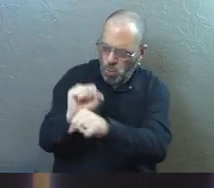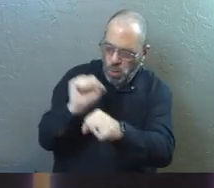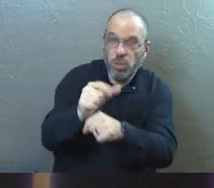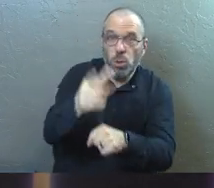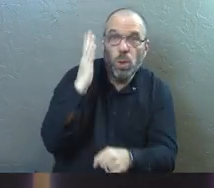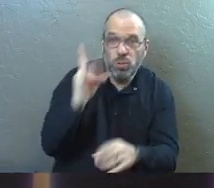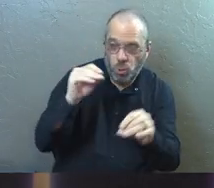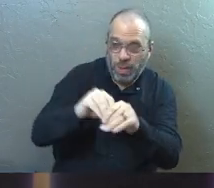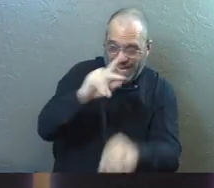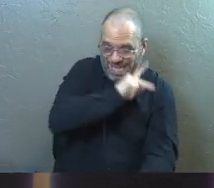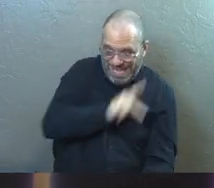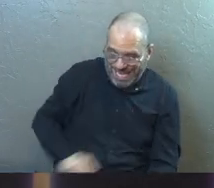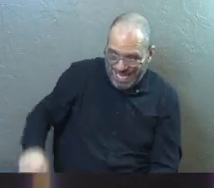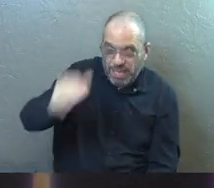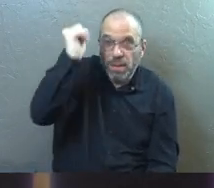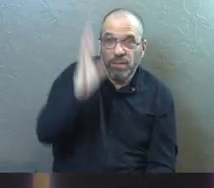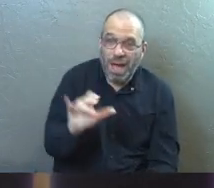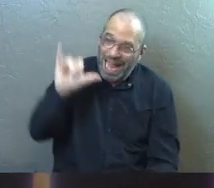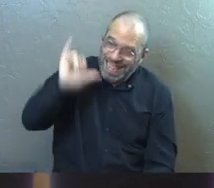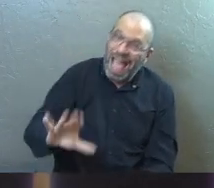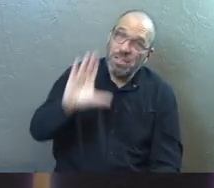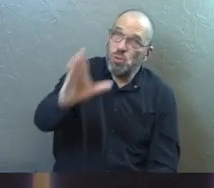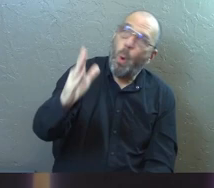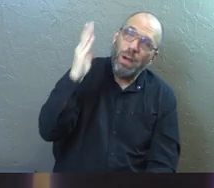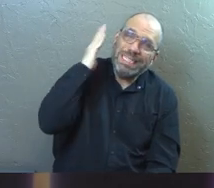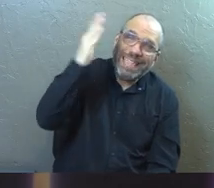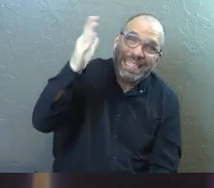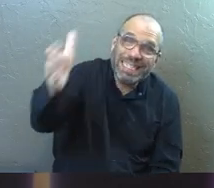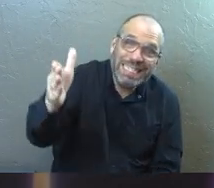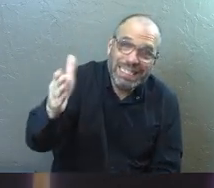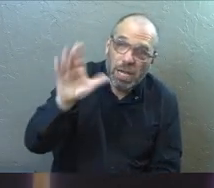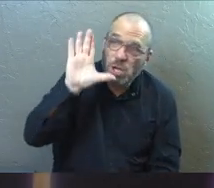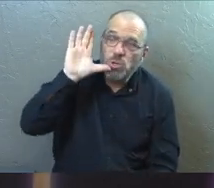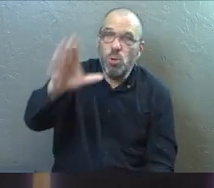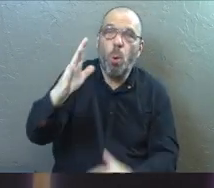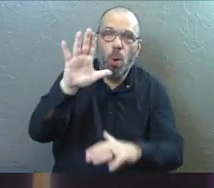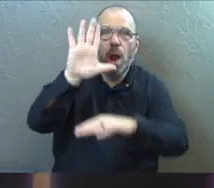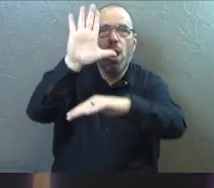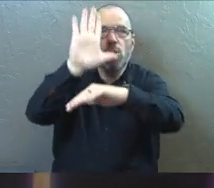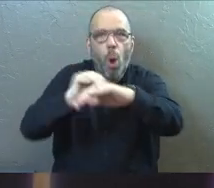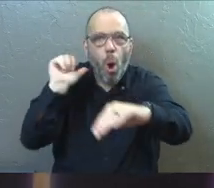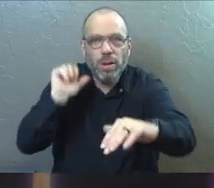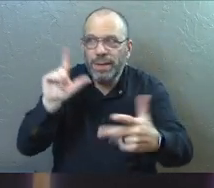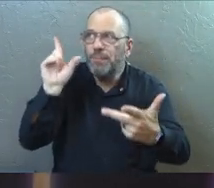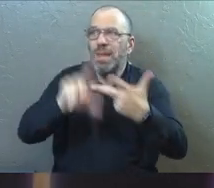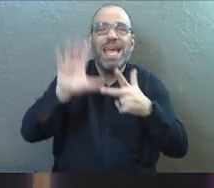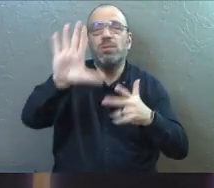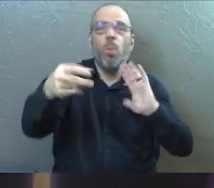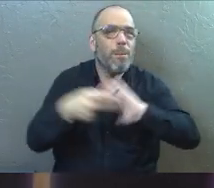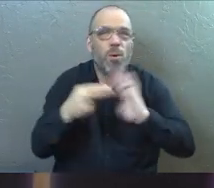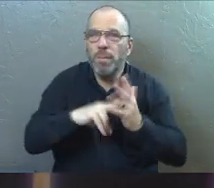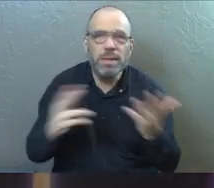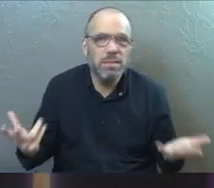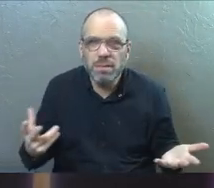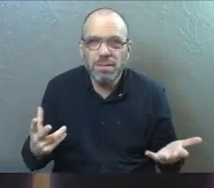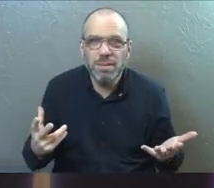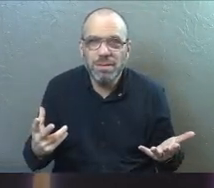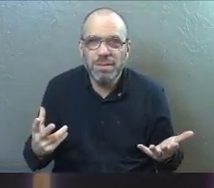that you were going to do in the kingdom of God. That is your destiny. It is your calling. It is your purpose.